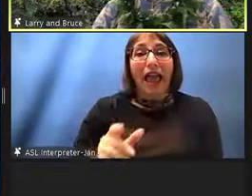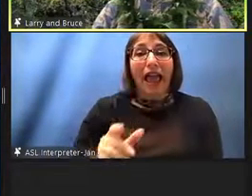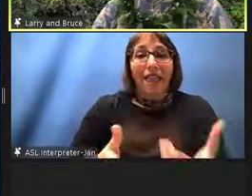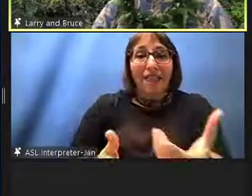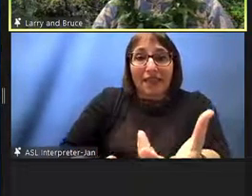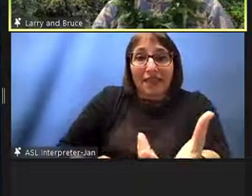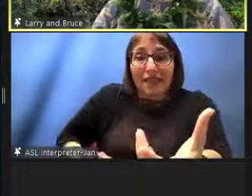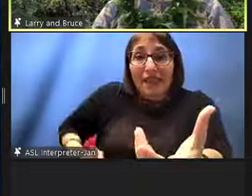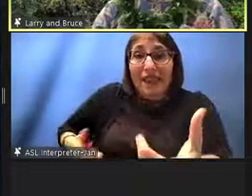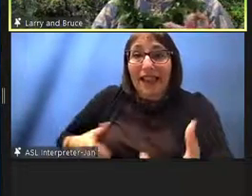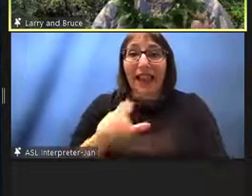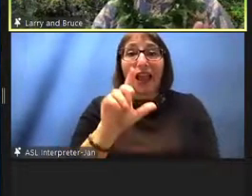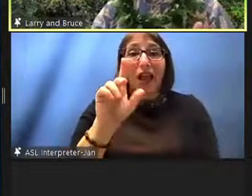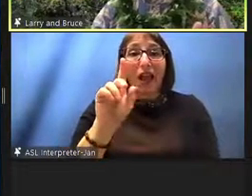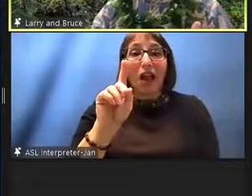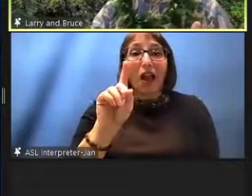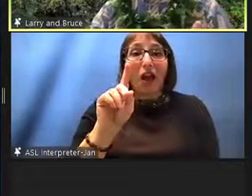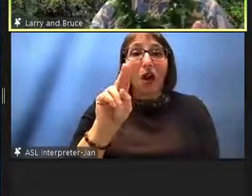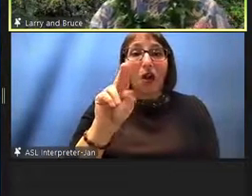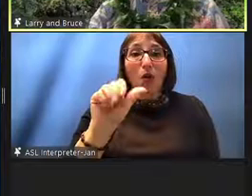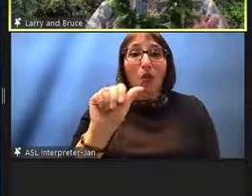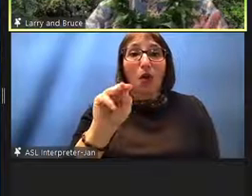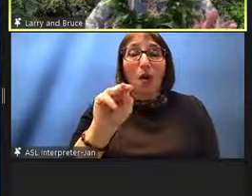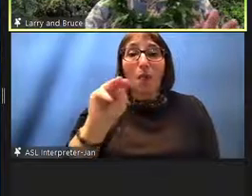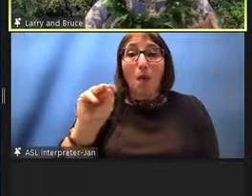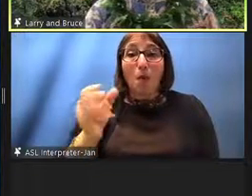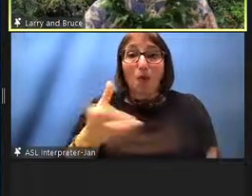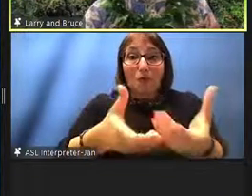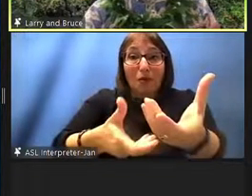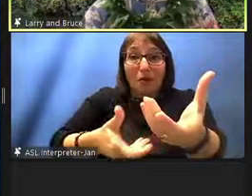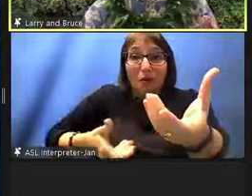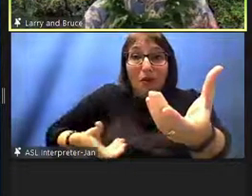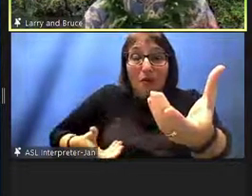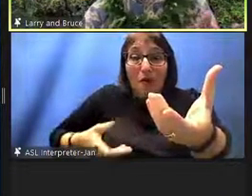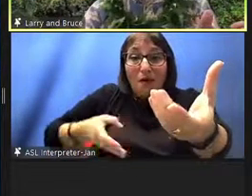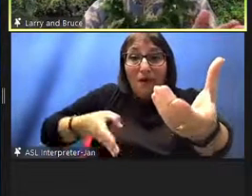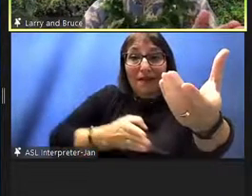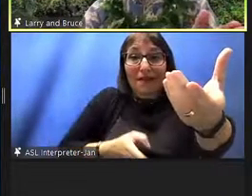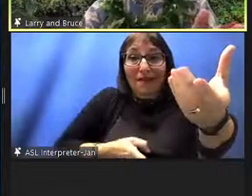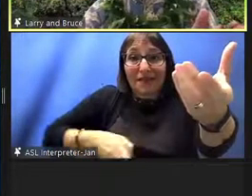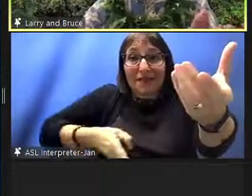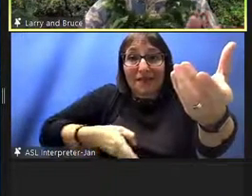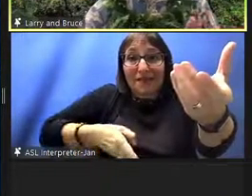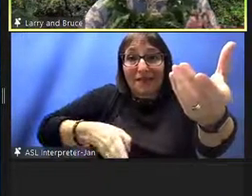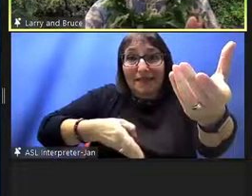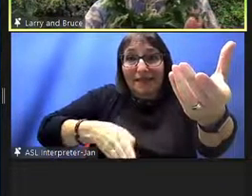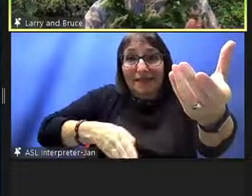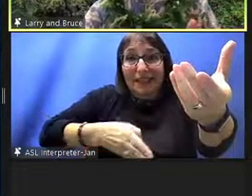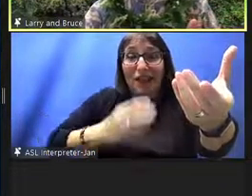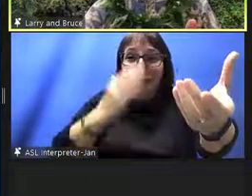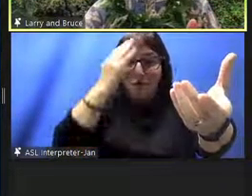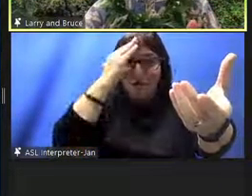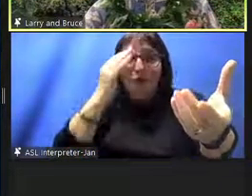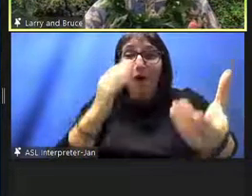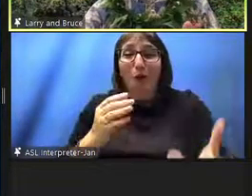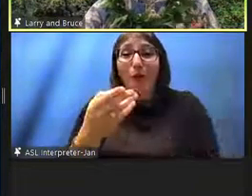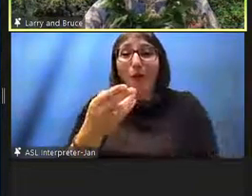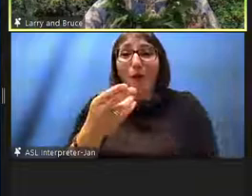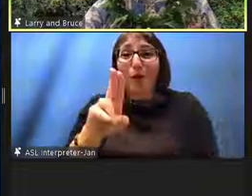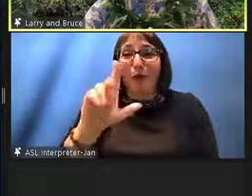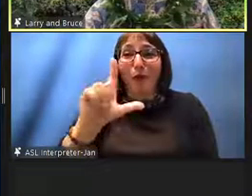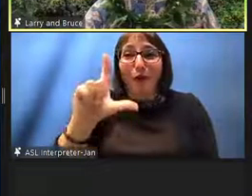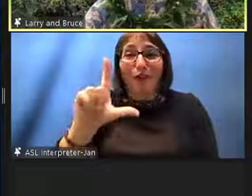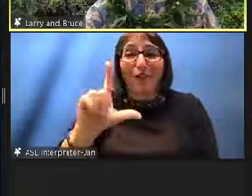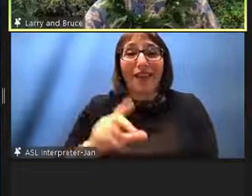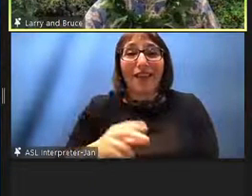the keel belongs to the hull of the canoe so i presume most of you know where the hull of the canoe is and that in hawaiian is